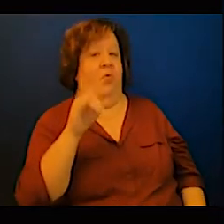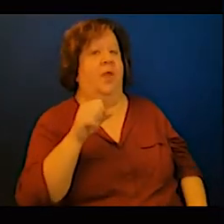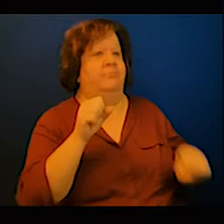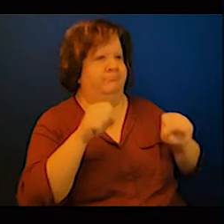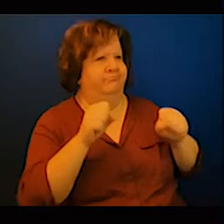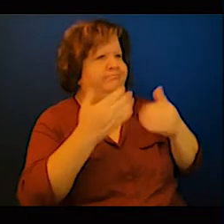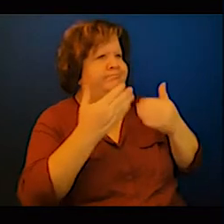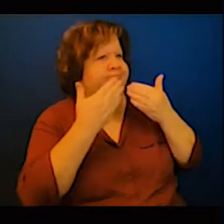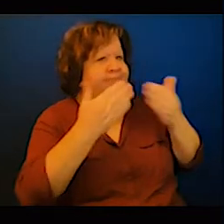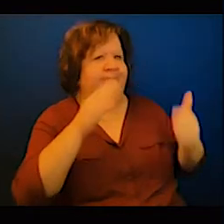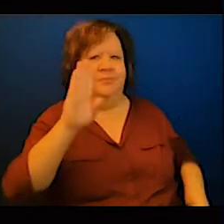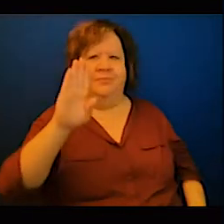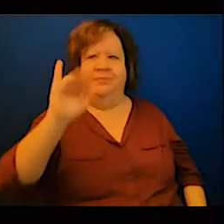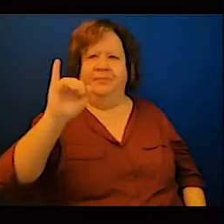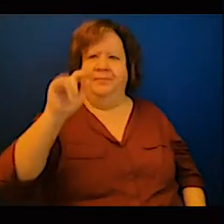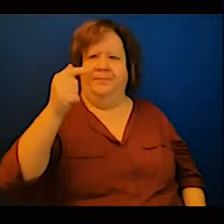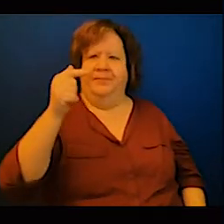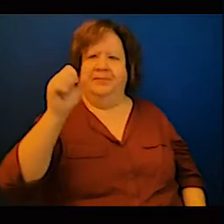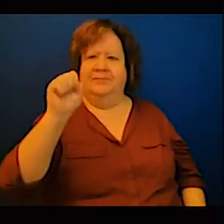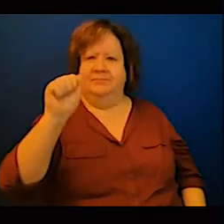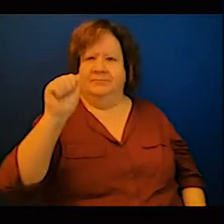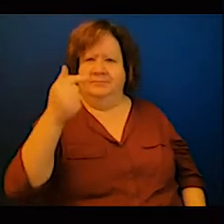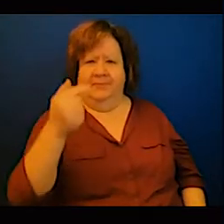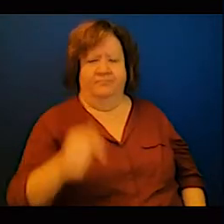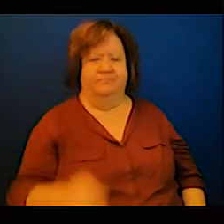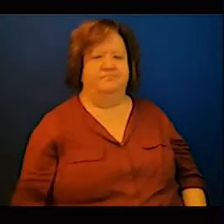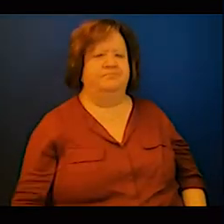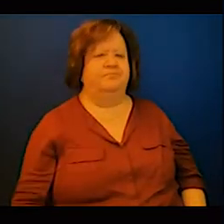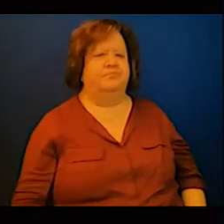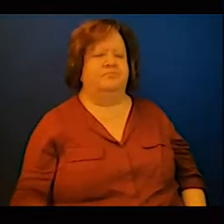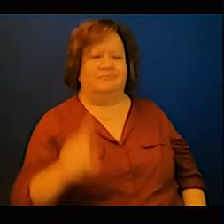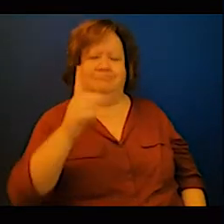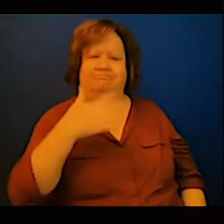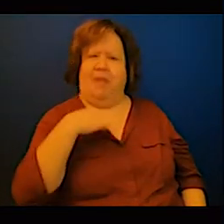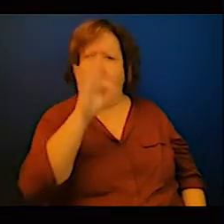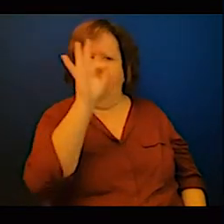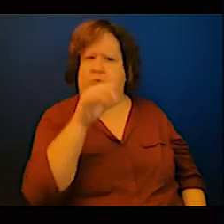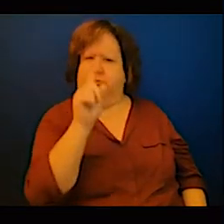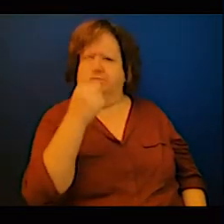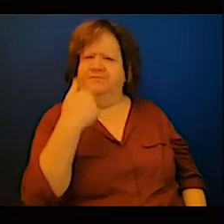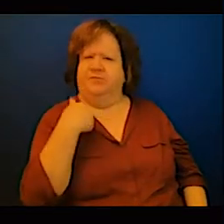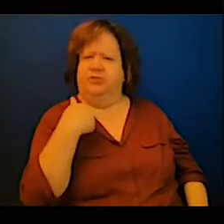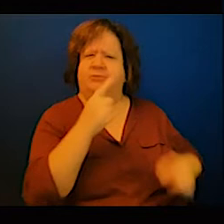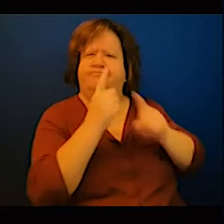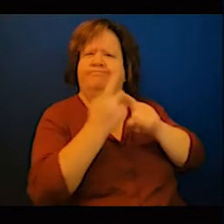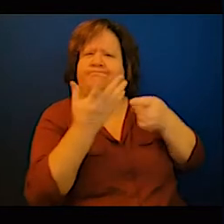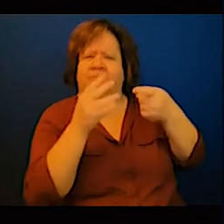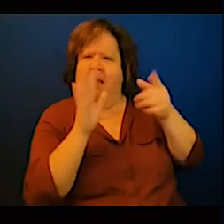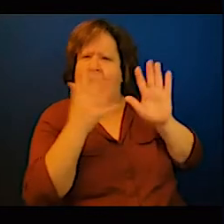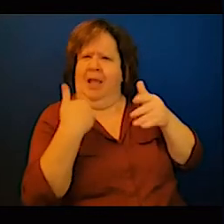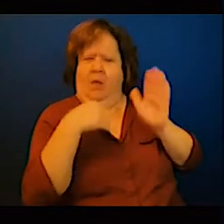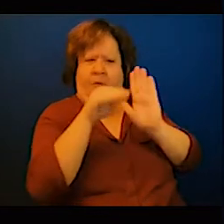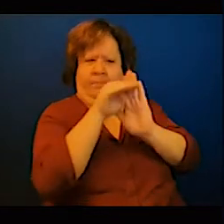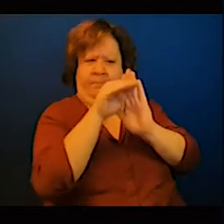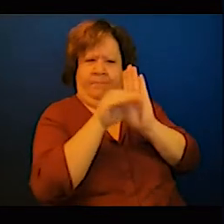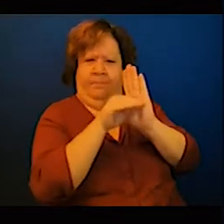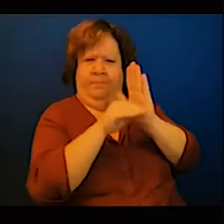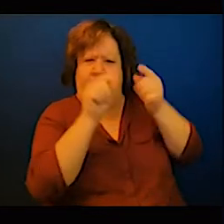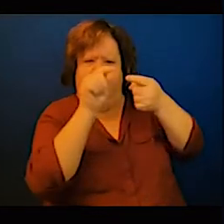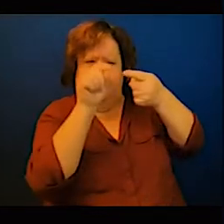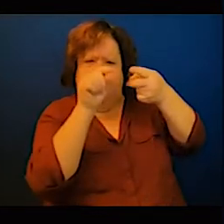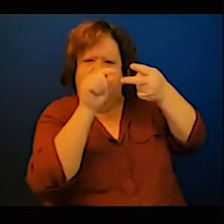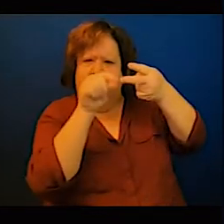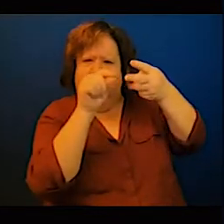just to understand what is the methodology that actually goes behind calculating or, you know, coming up with an